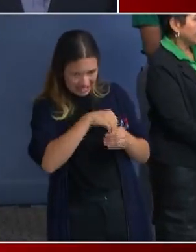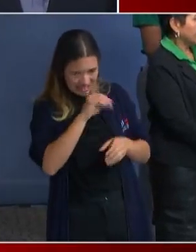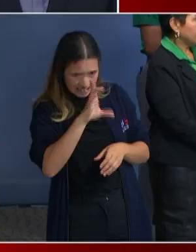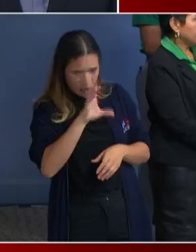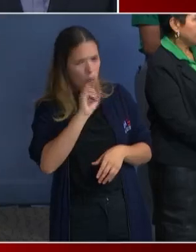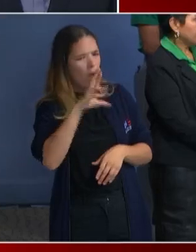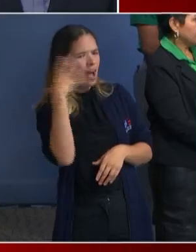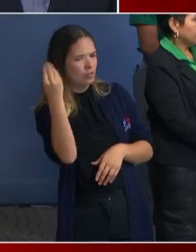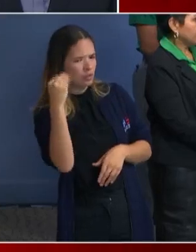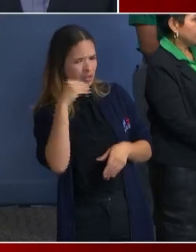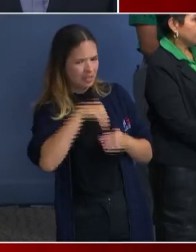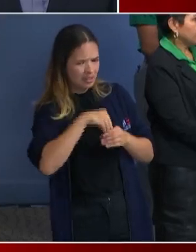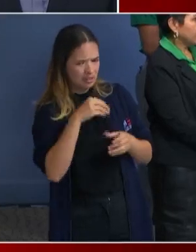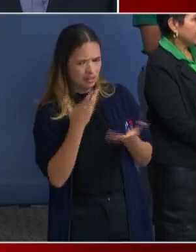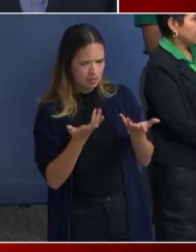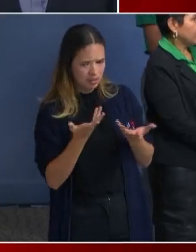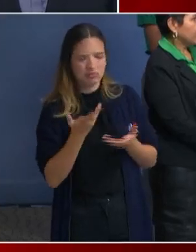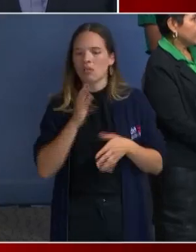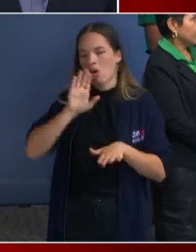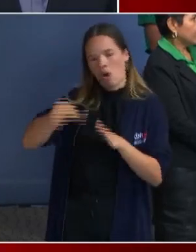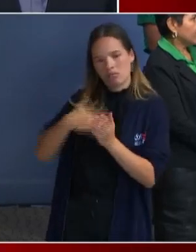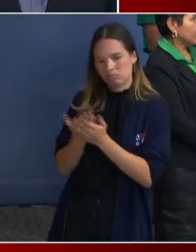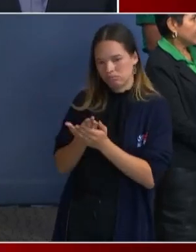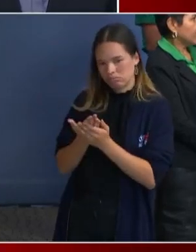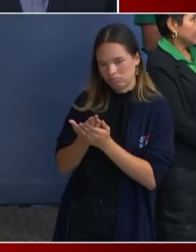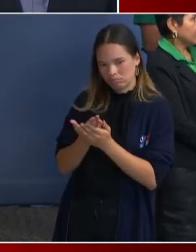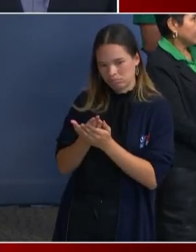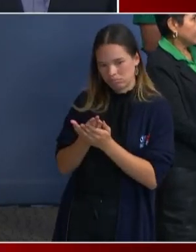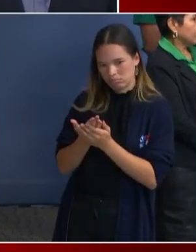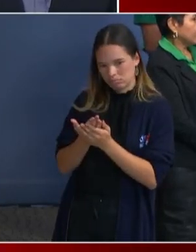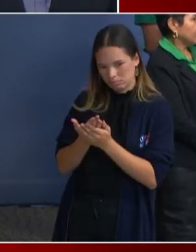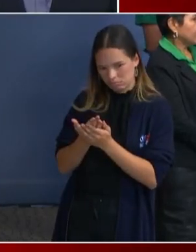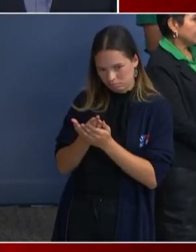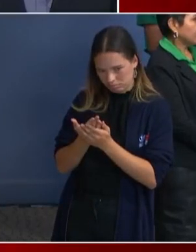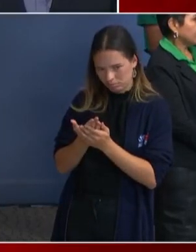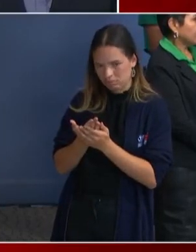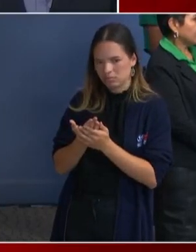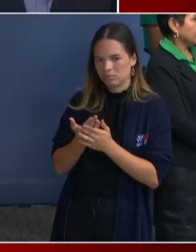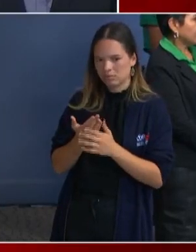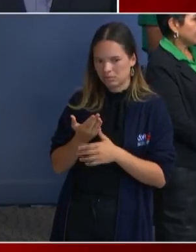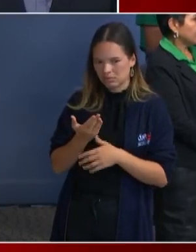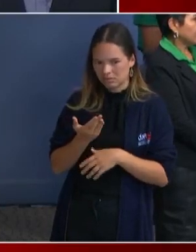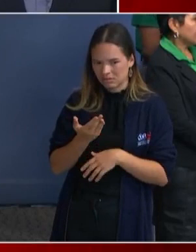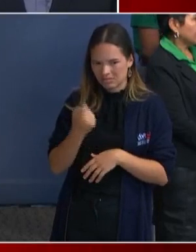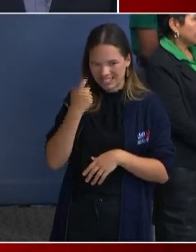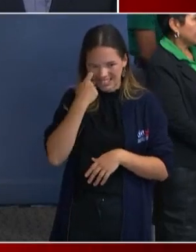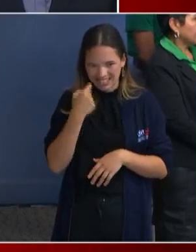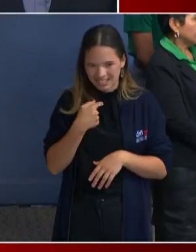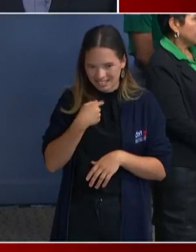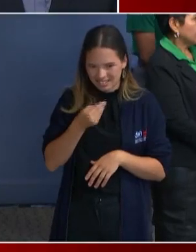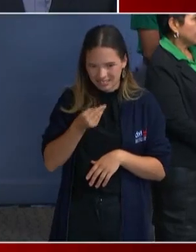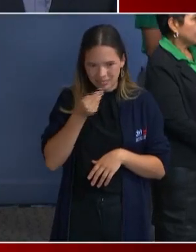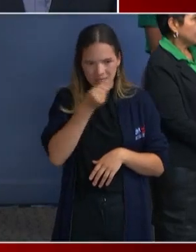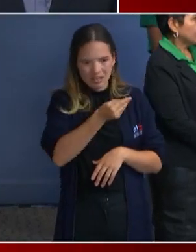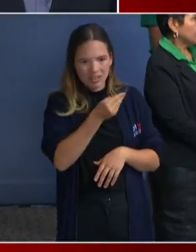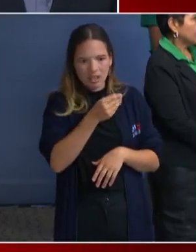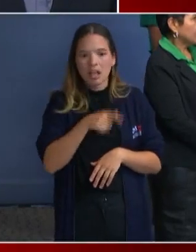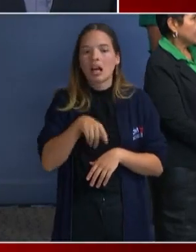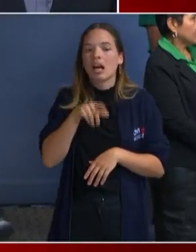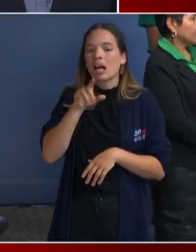Is that breaking news that we're interested in? What's that? What, the director's eye languages? Ninety-four families,